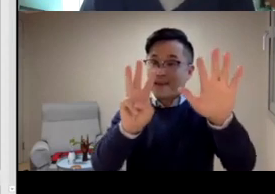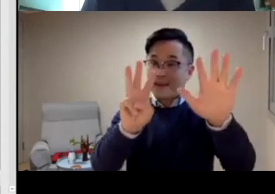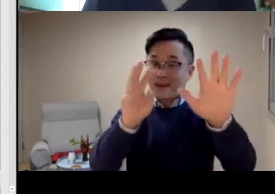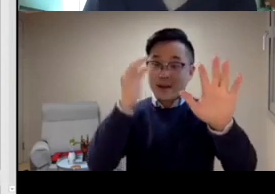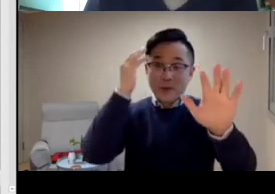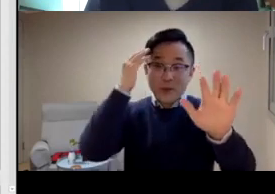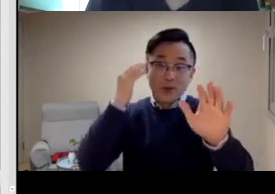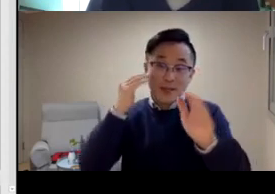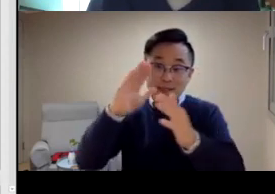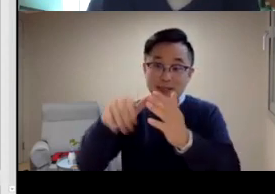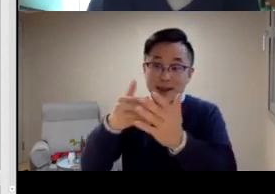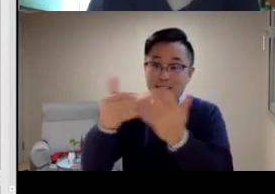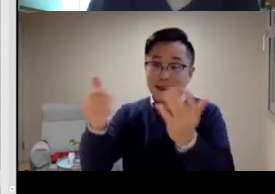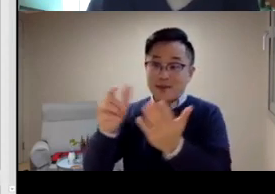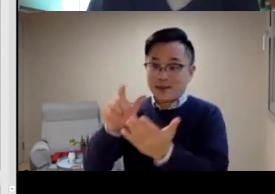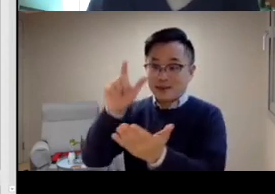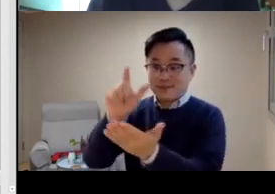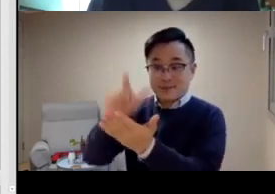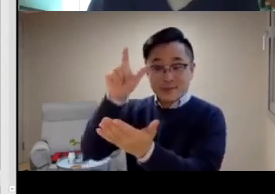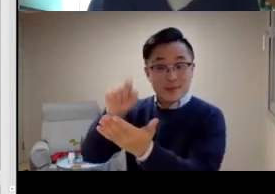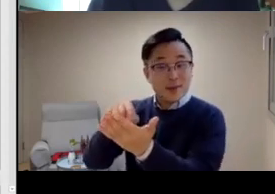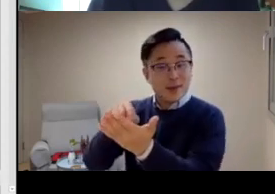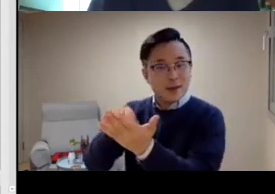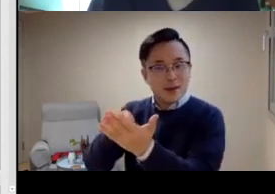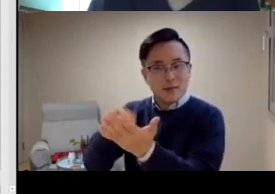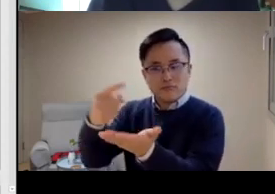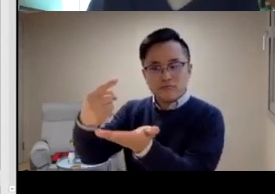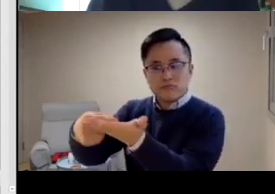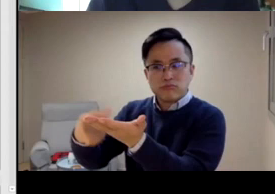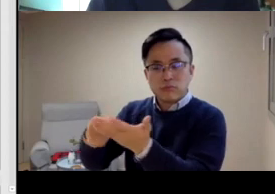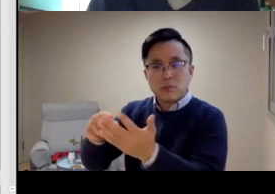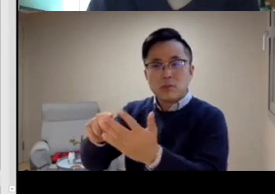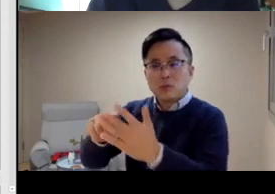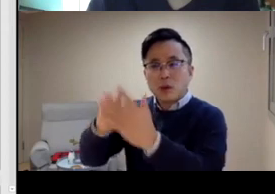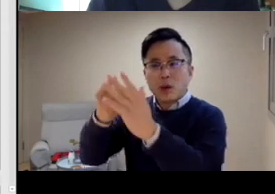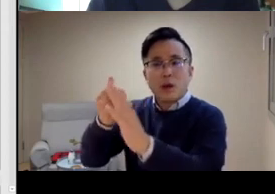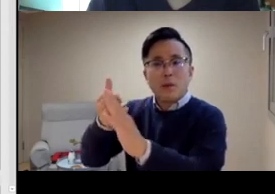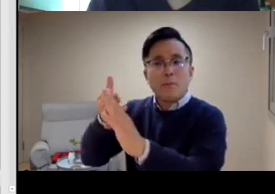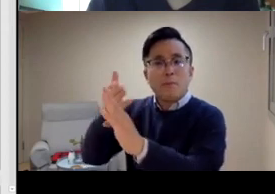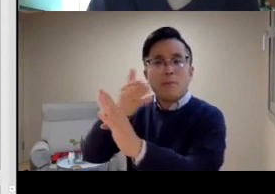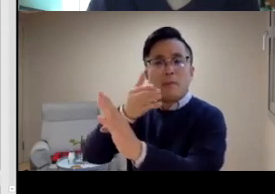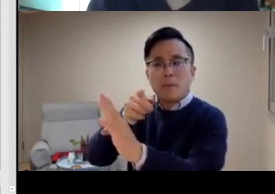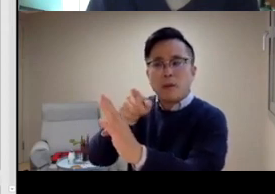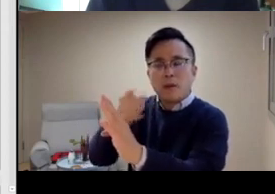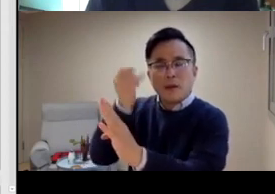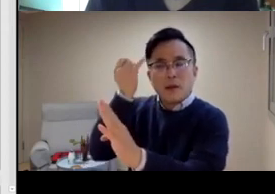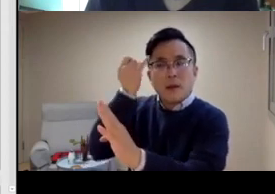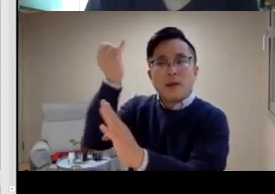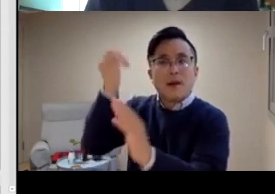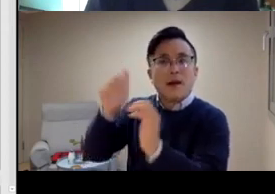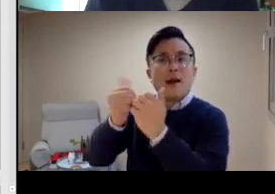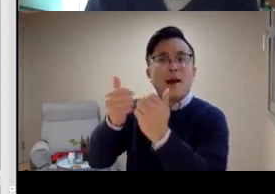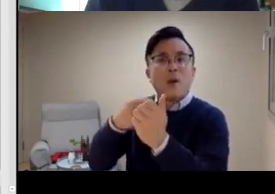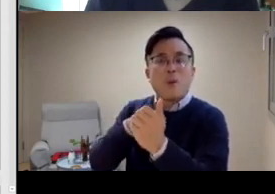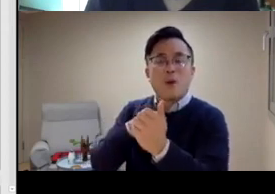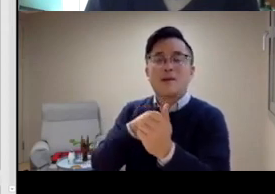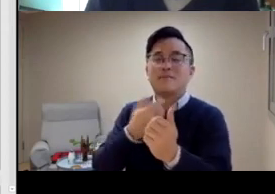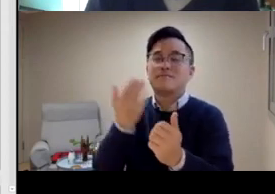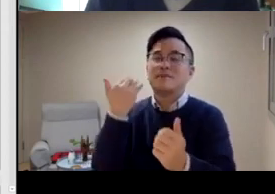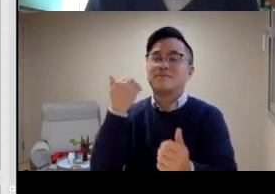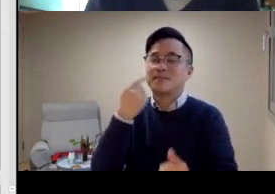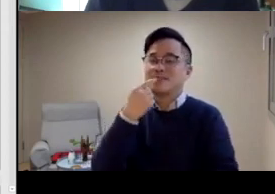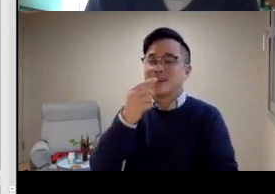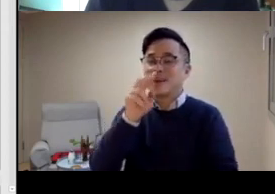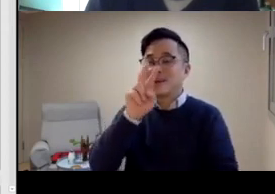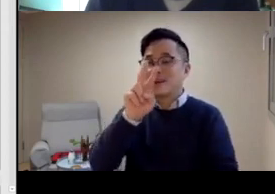We have another timeline here from 2008, working on the Korean sign